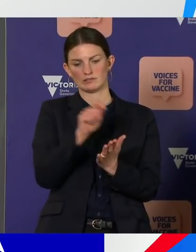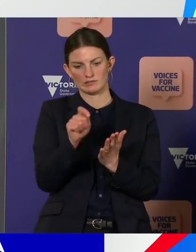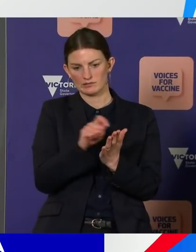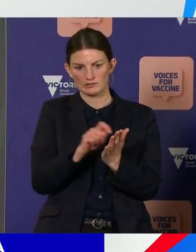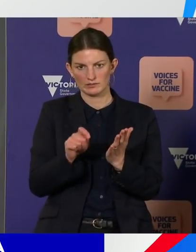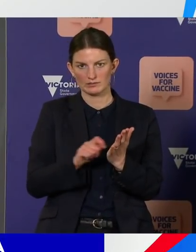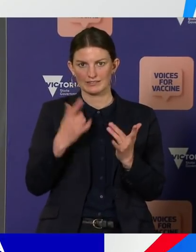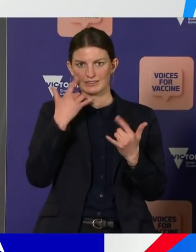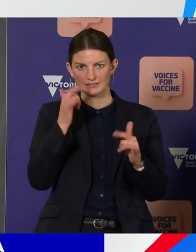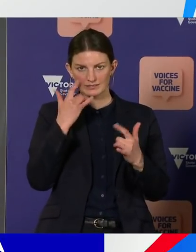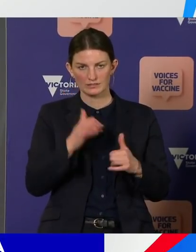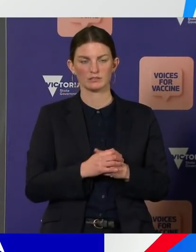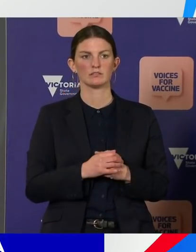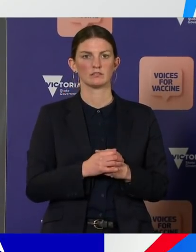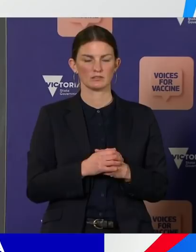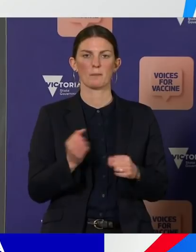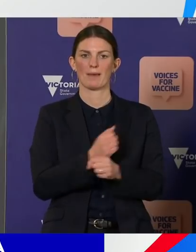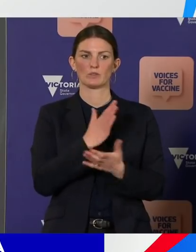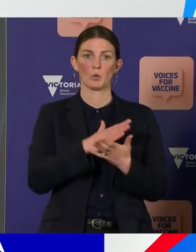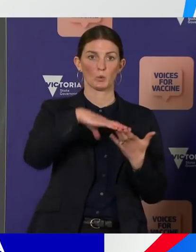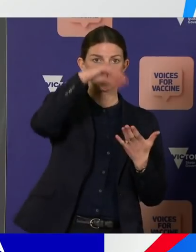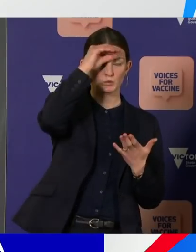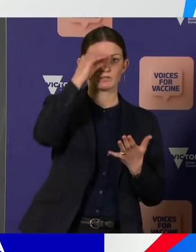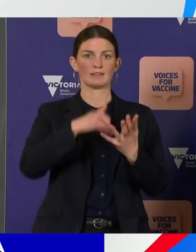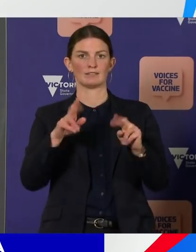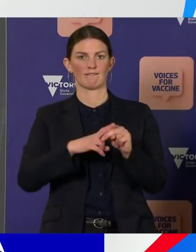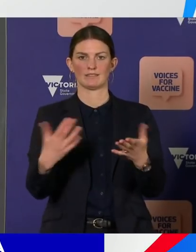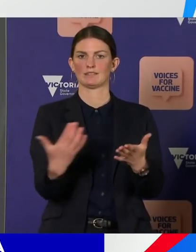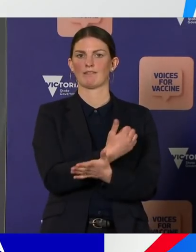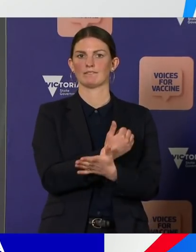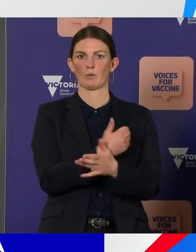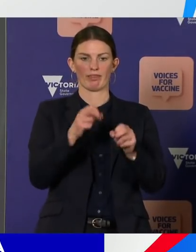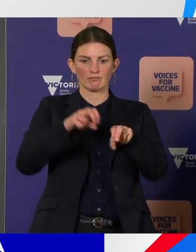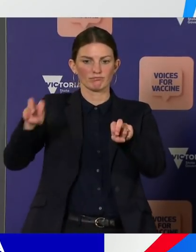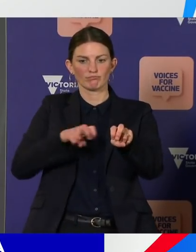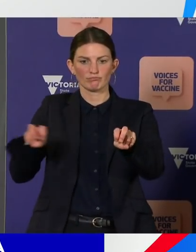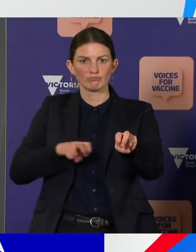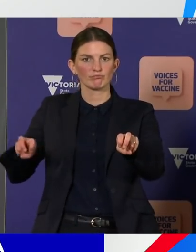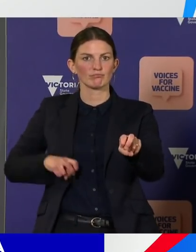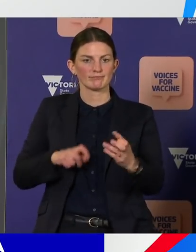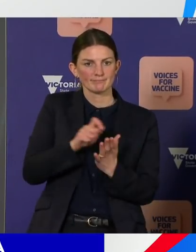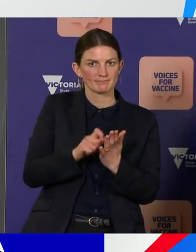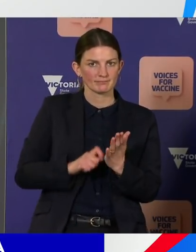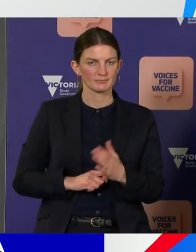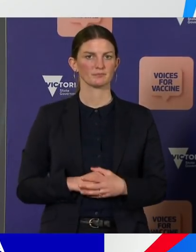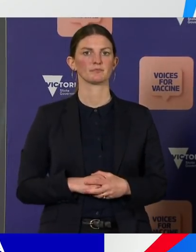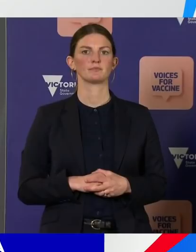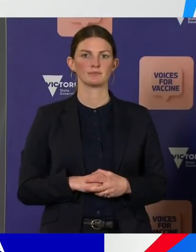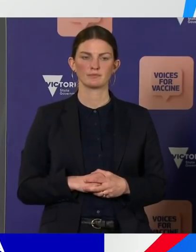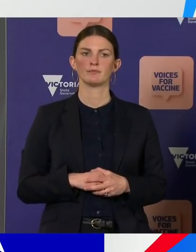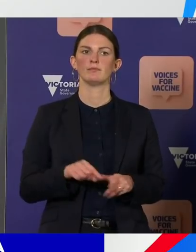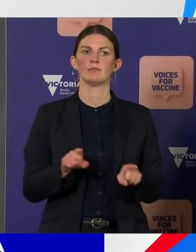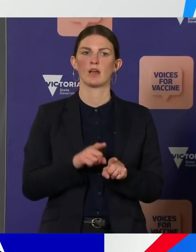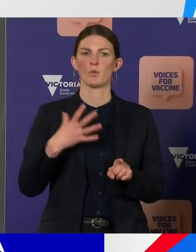keep both the students and the staff safe. So I just also wanted to use this as an opportunity to